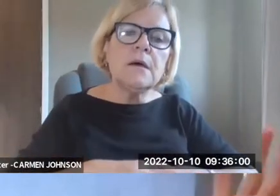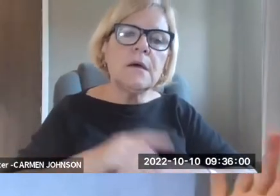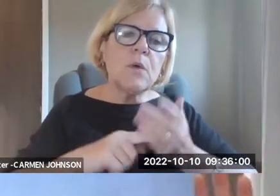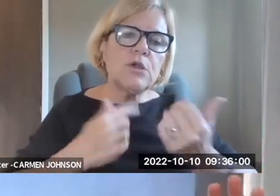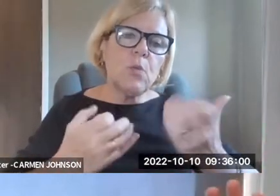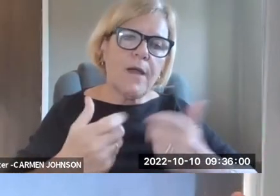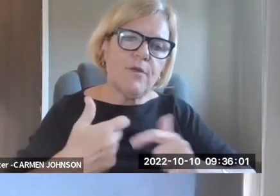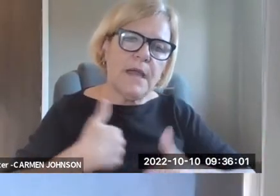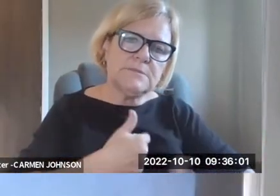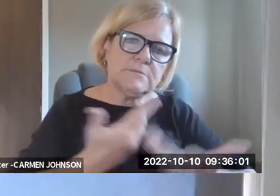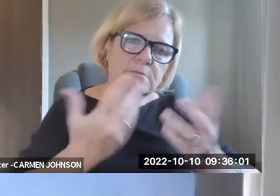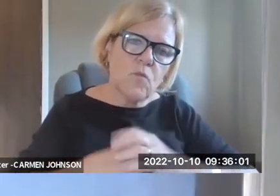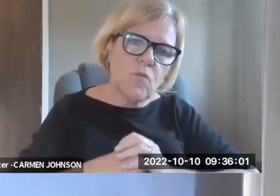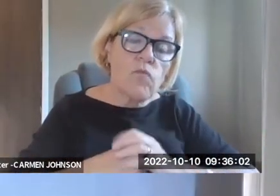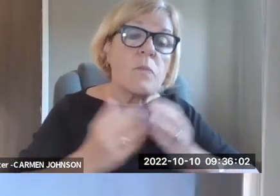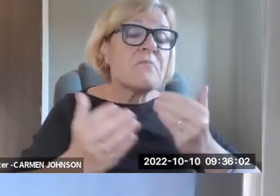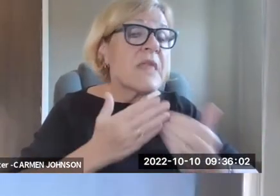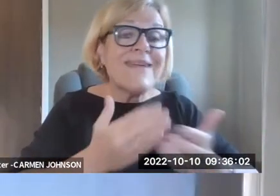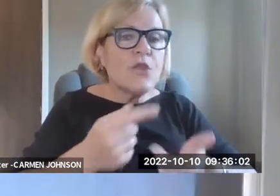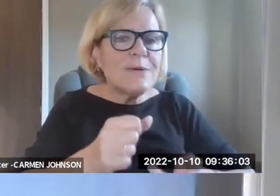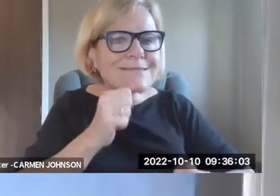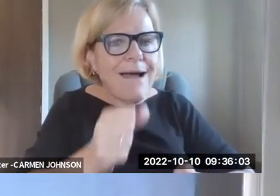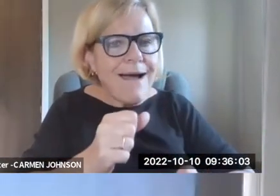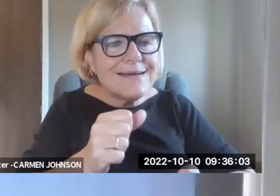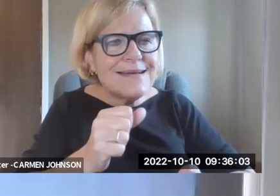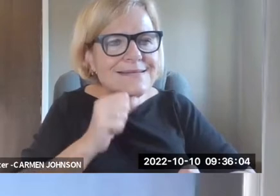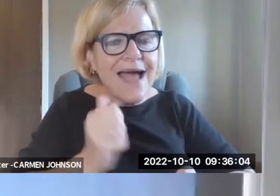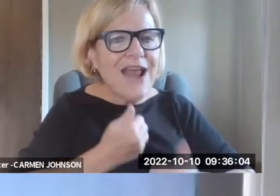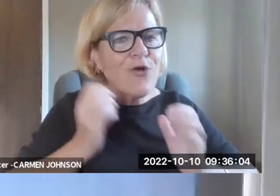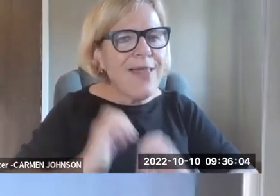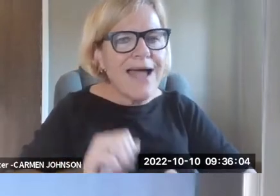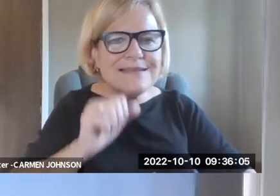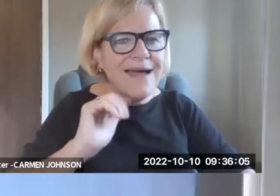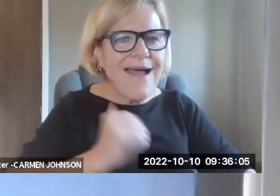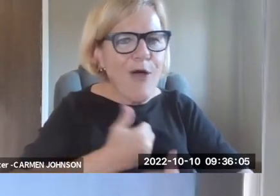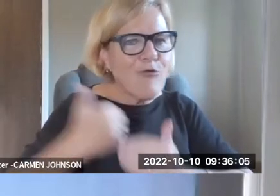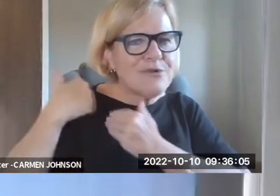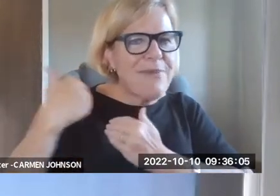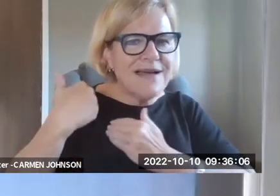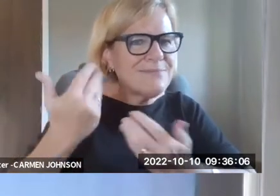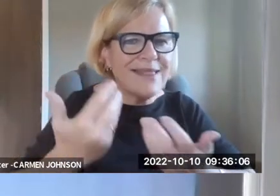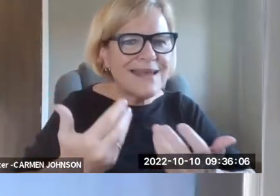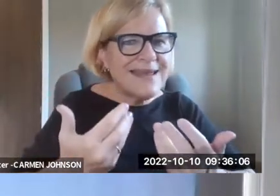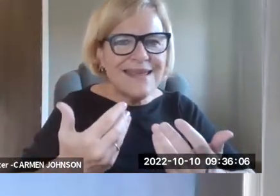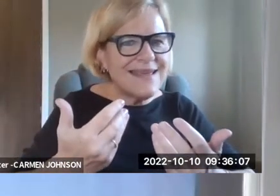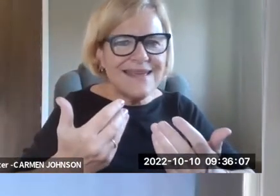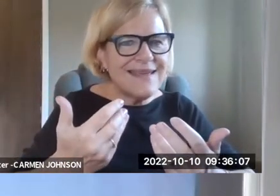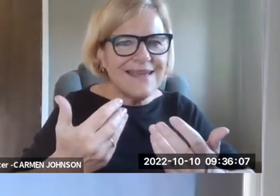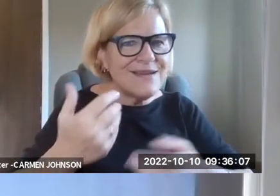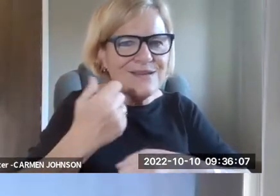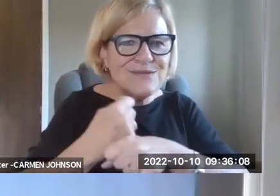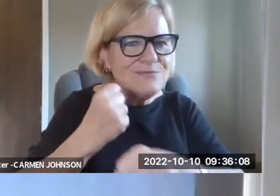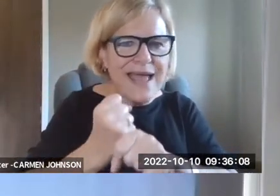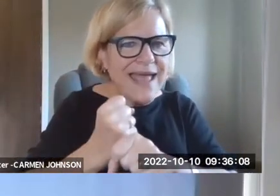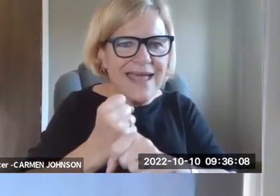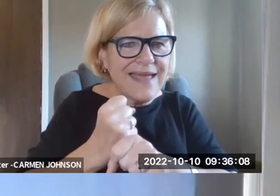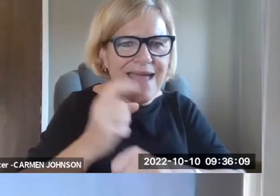no, we're complying with the law, go away. But the second response is often, okay, then what do you want us to do? Um, and even though it's not,